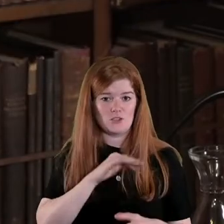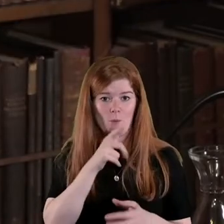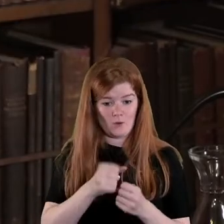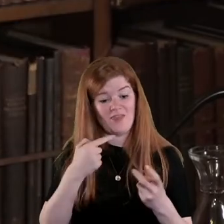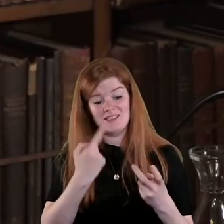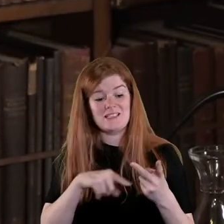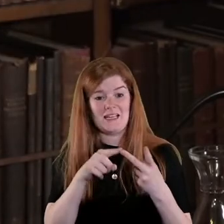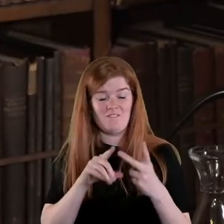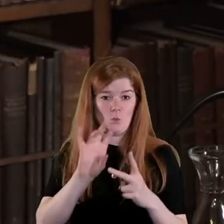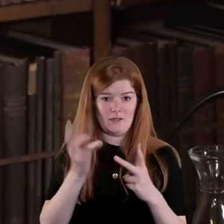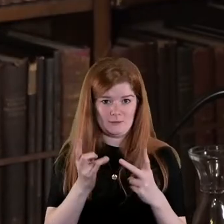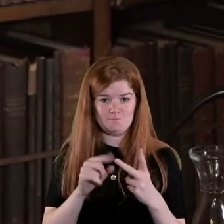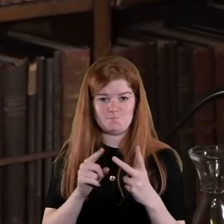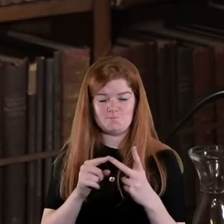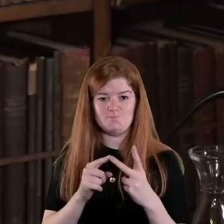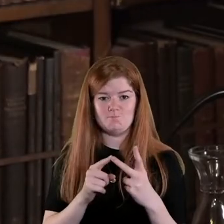secondly very quickly